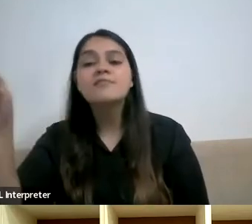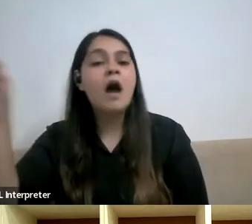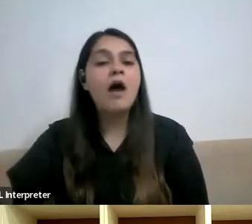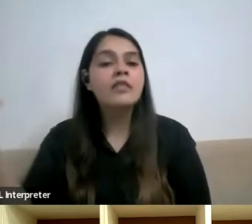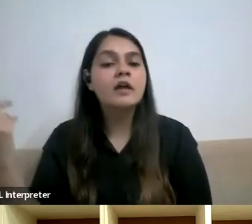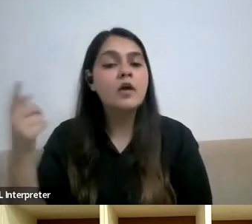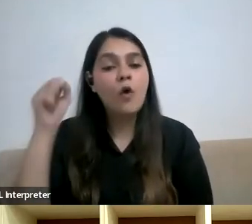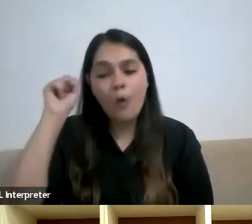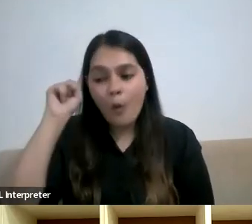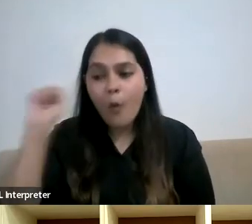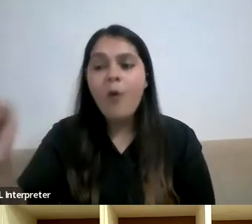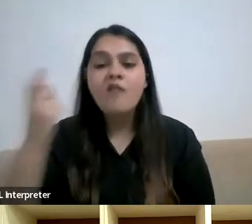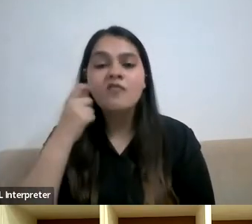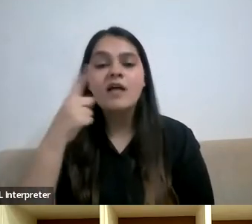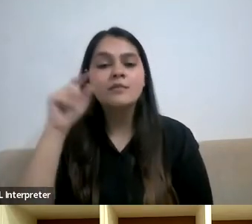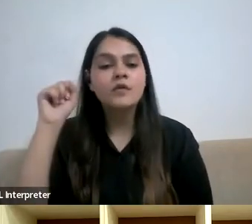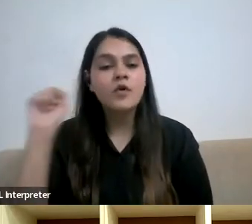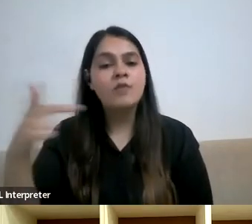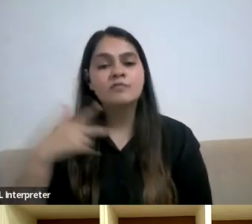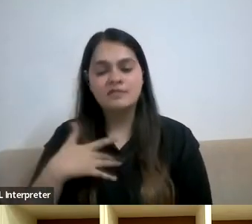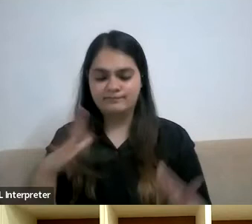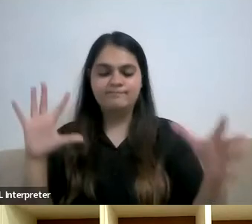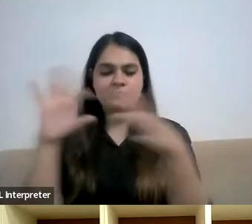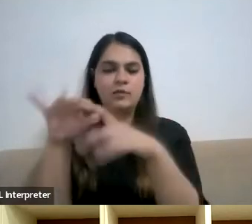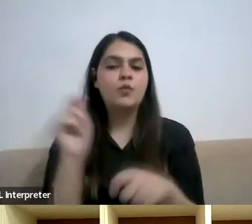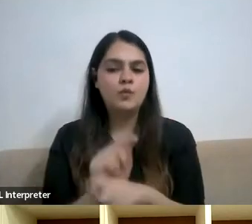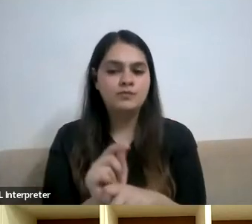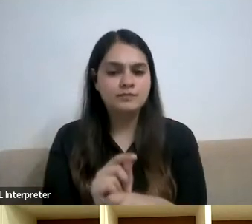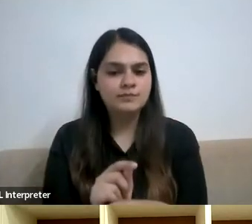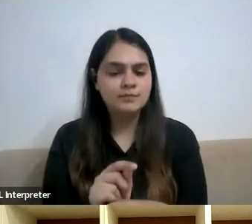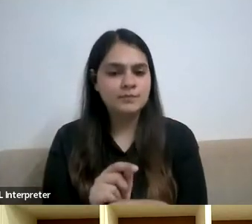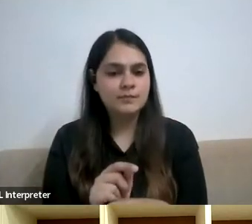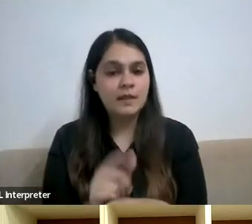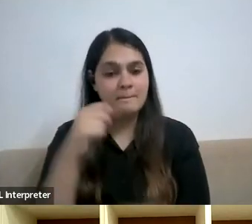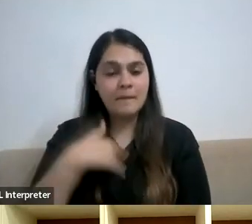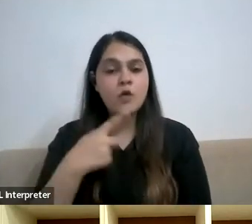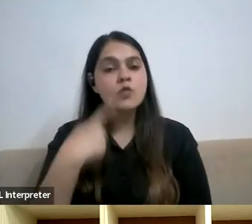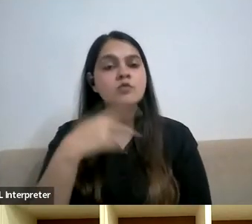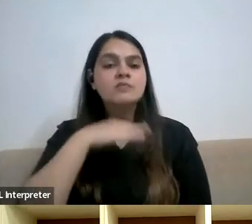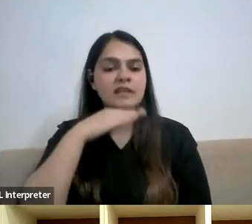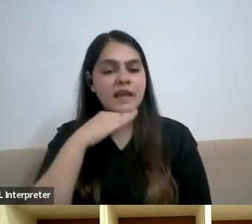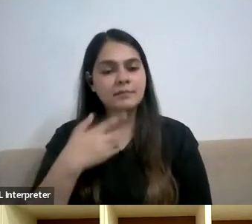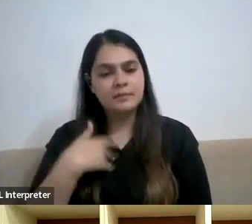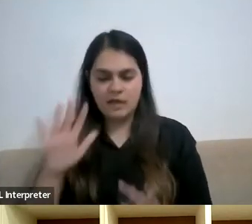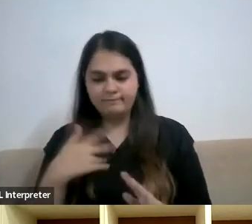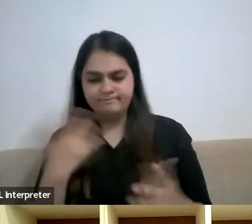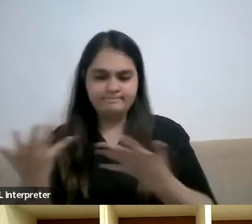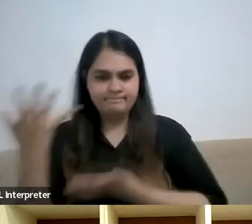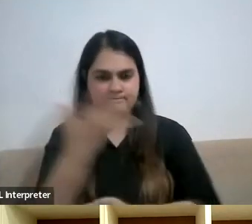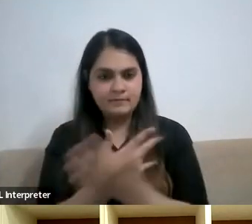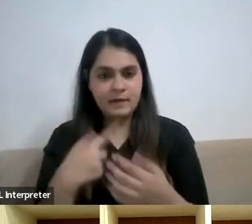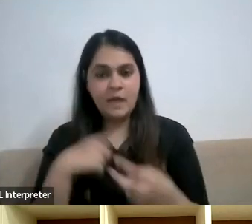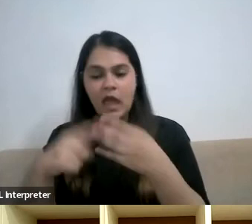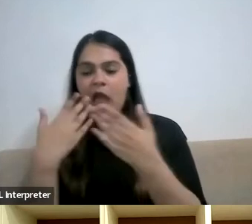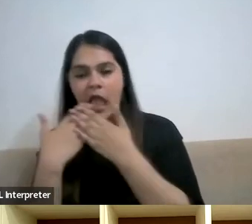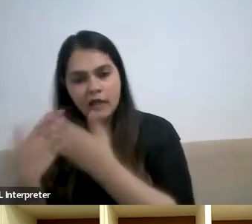they are the one most connected to this work. And as a therapist, I only talk about therapy. As an educationist,